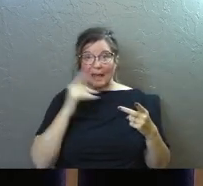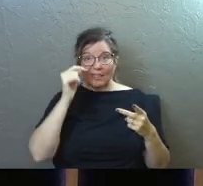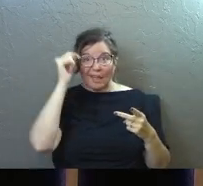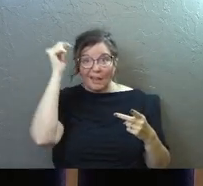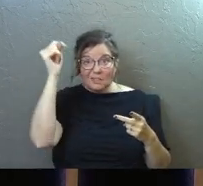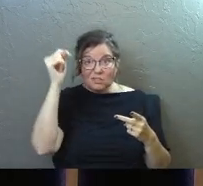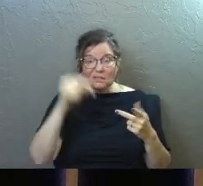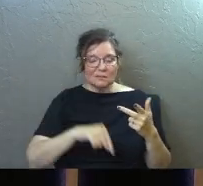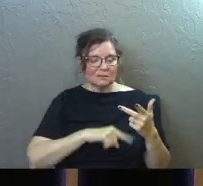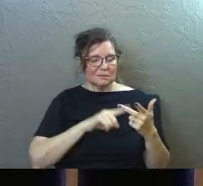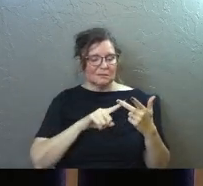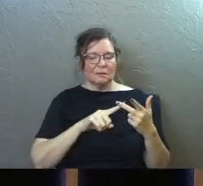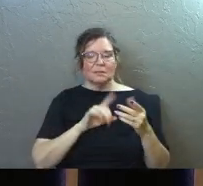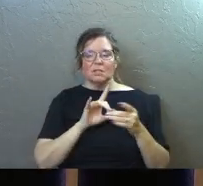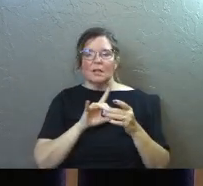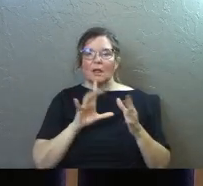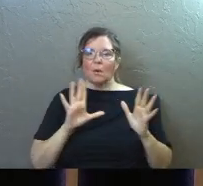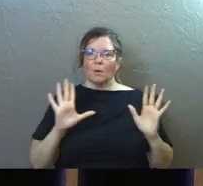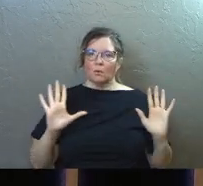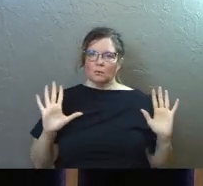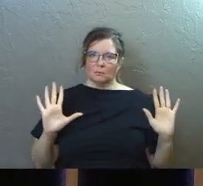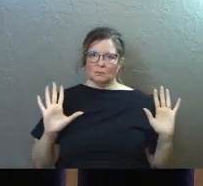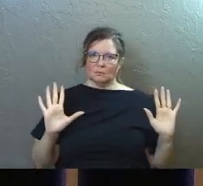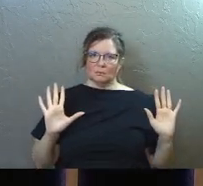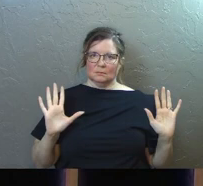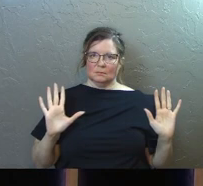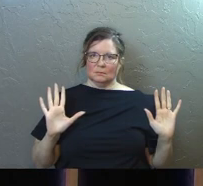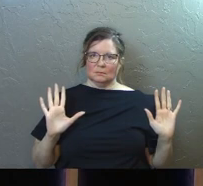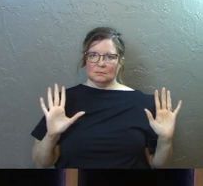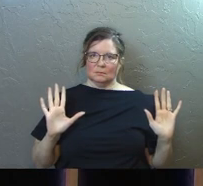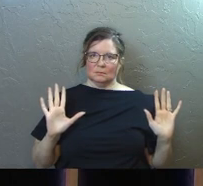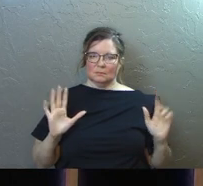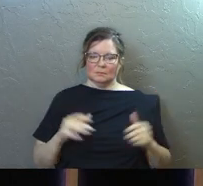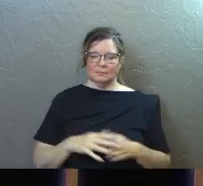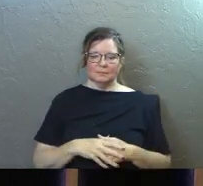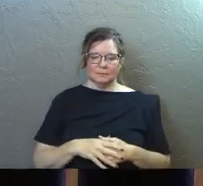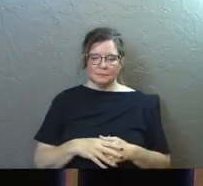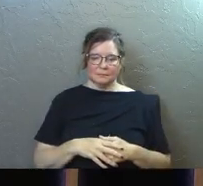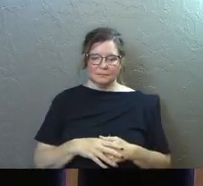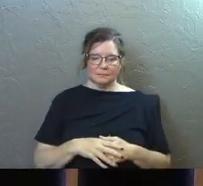is wrapped up in this. Just let go. Okay? Just let go.